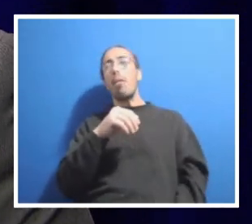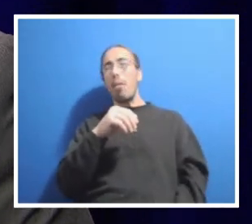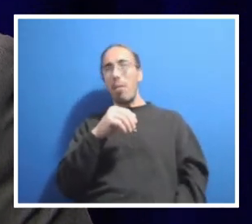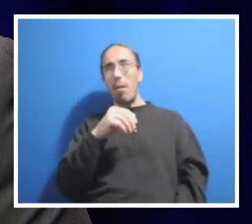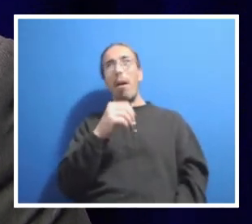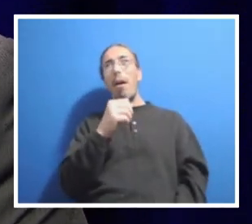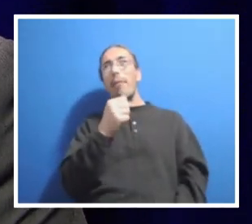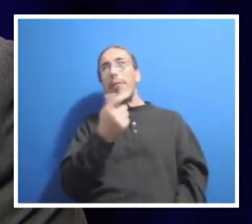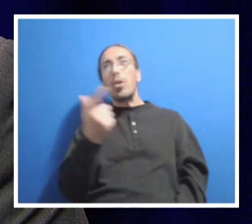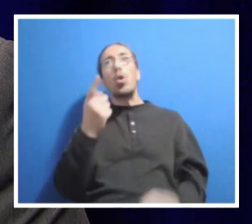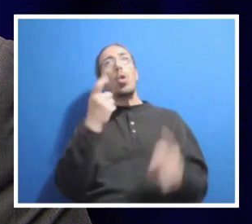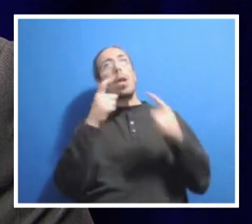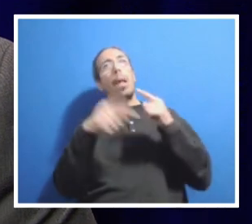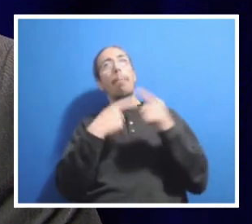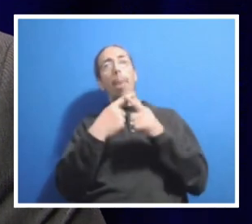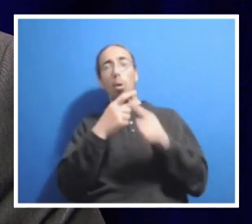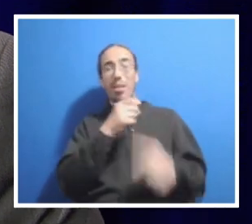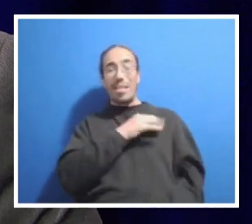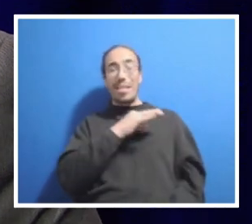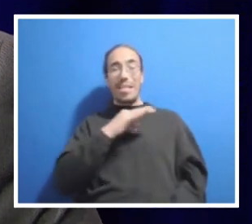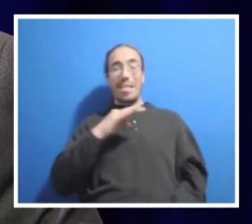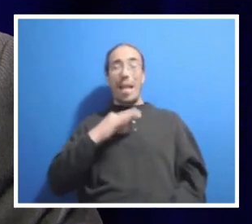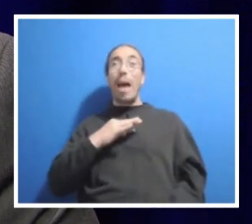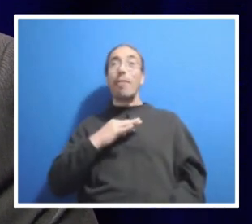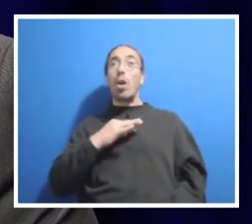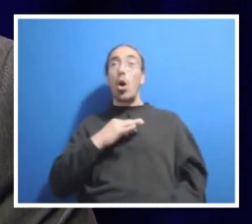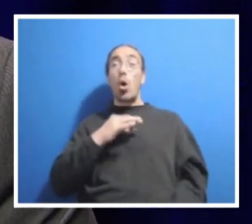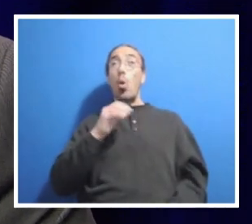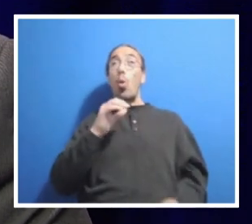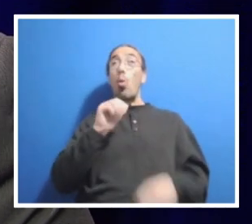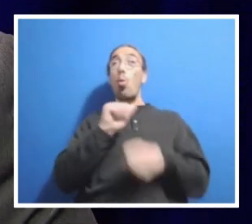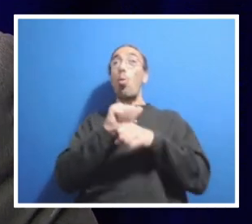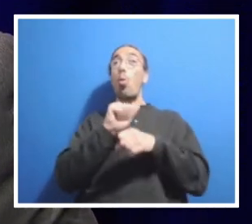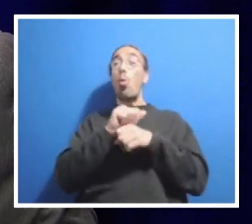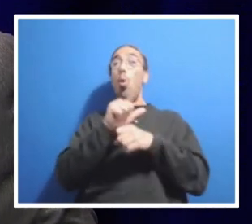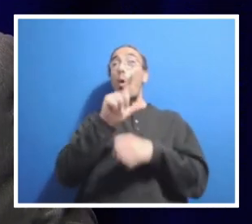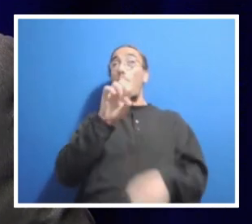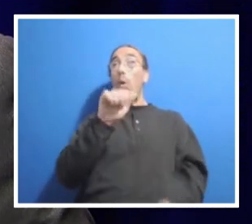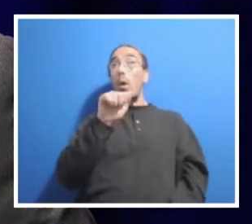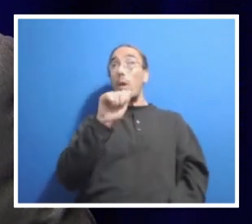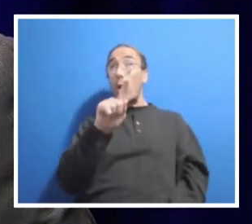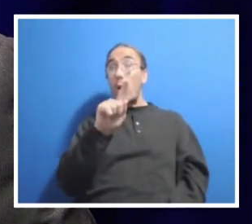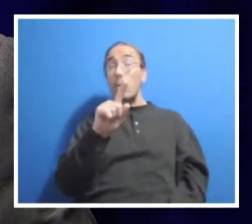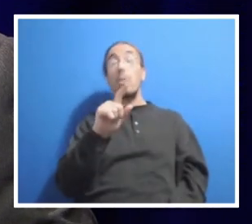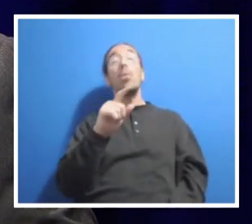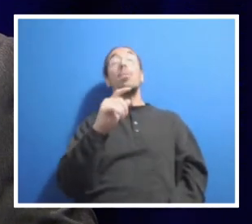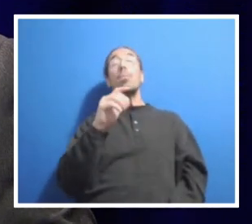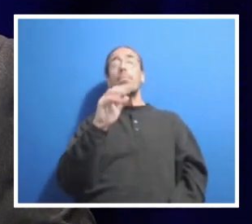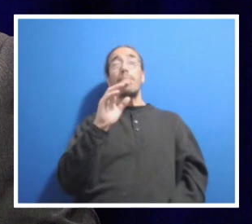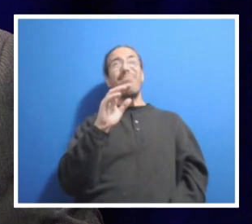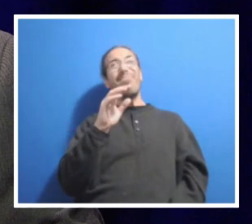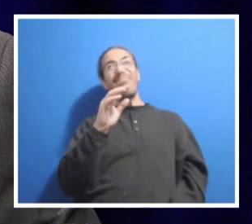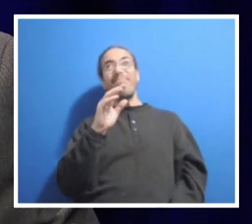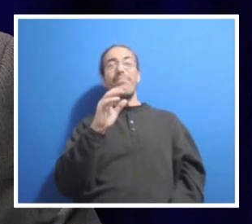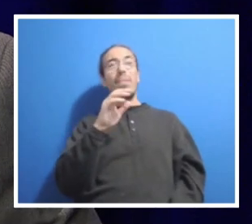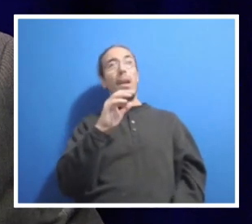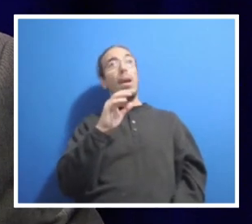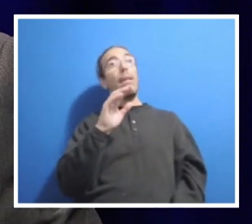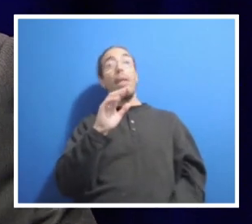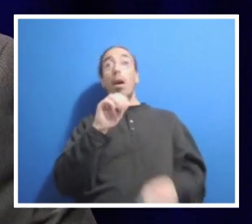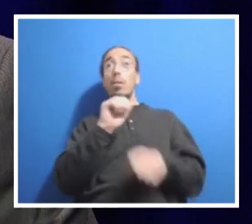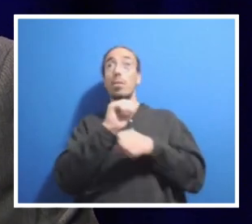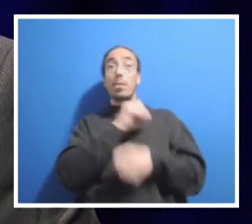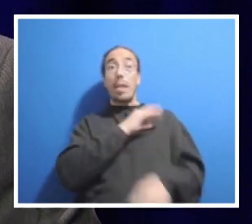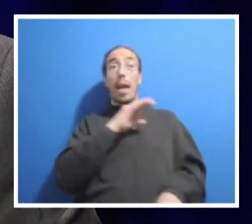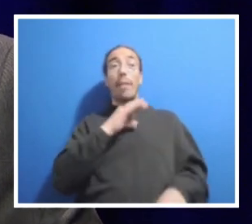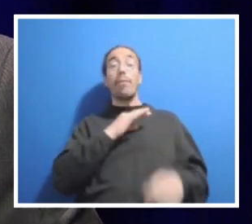workload and their compensation. This one appears to be representative of the bunch. A staff assistant says and feels like they are taking